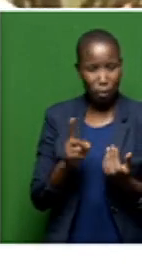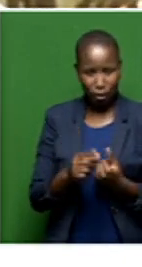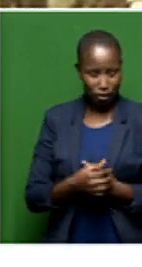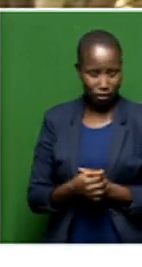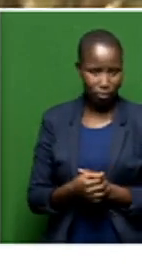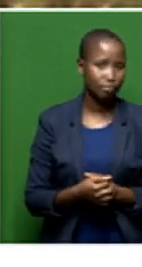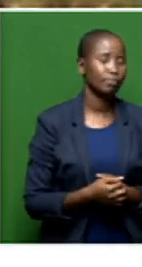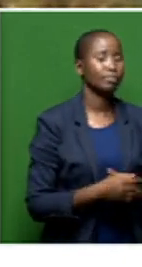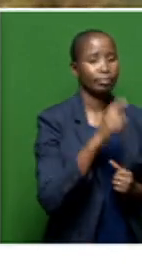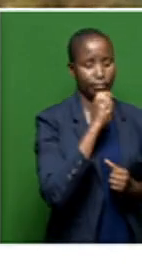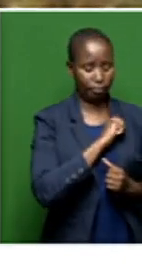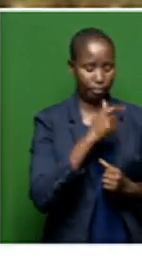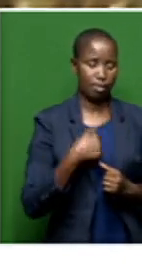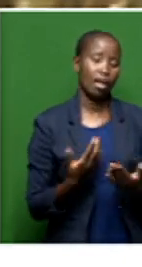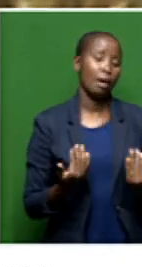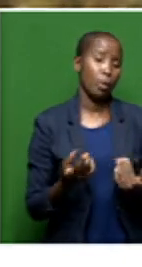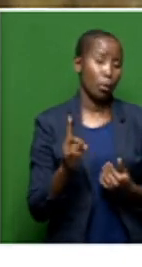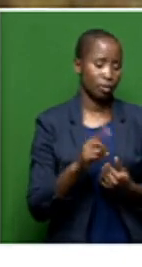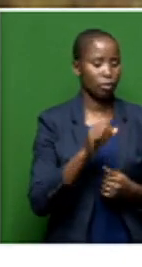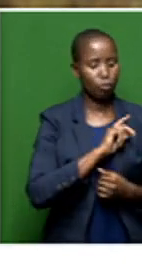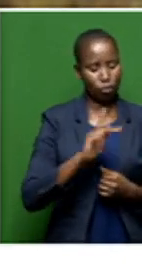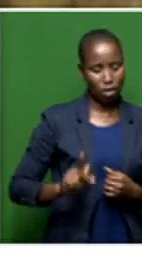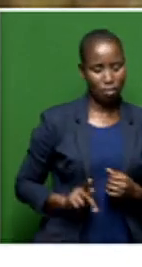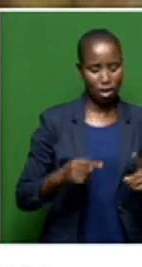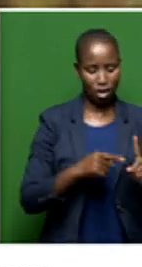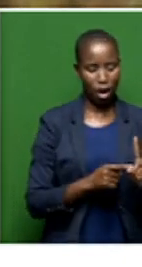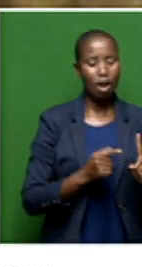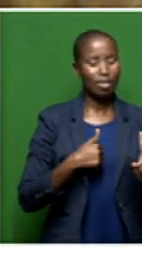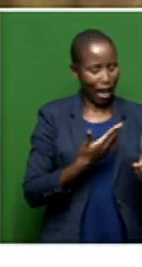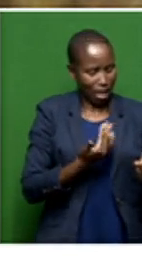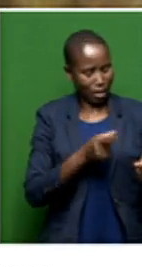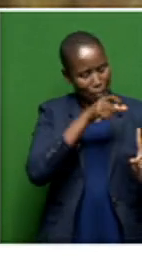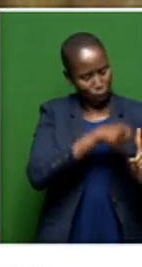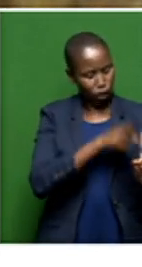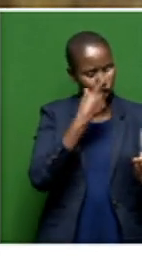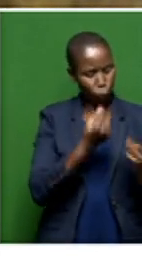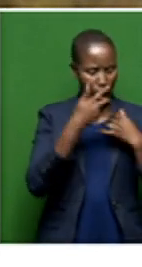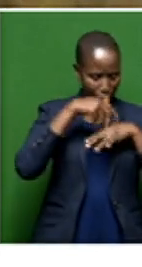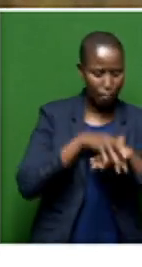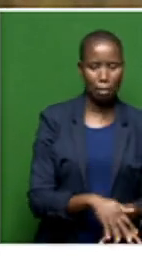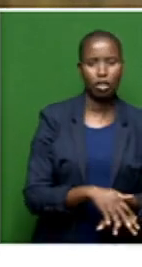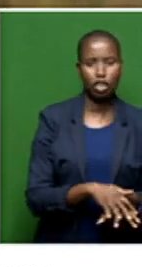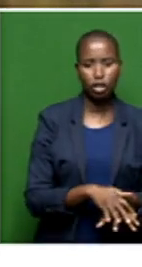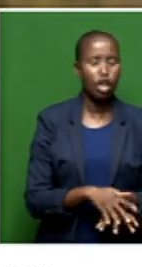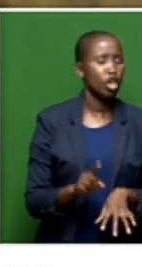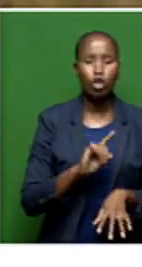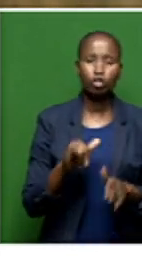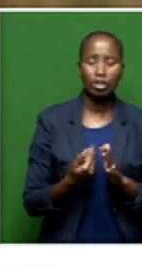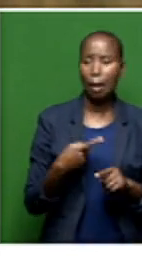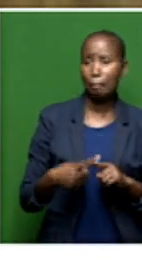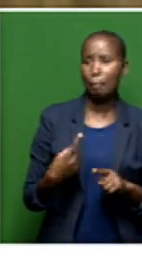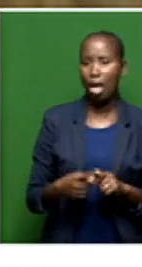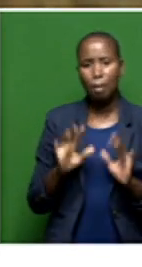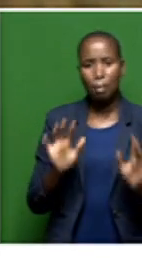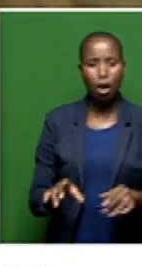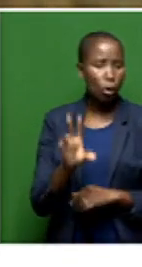especially as the Premier would be giving direction, is implementation. This should not be plain rhetoric. We are from a